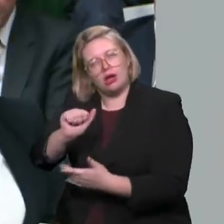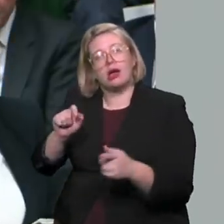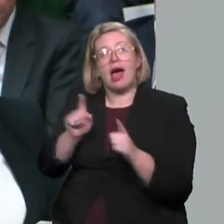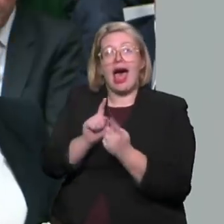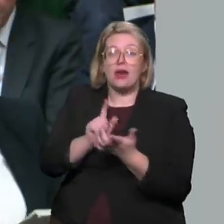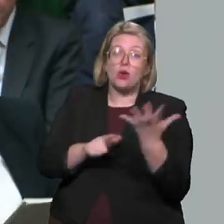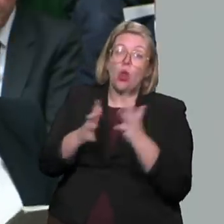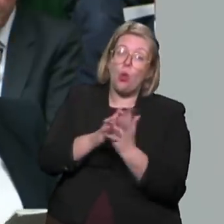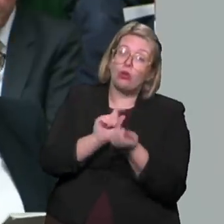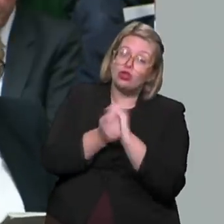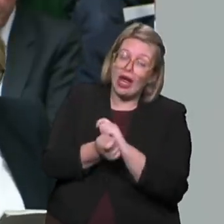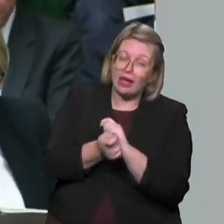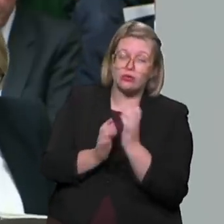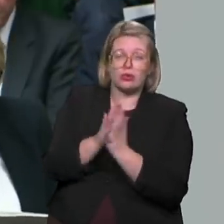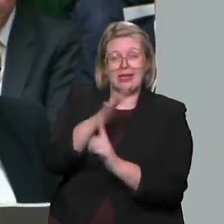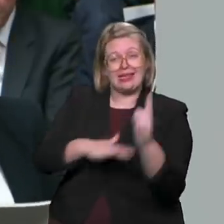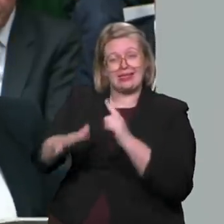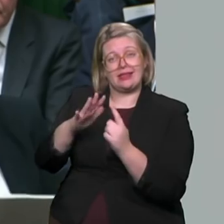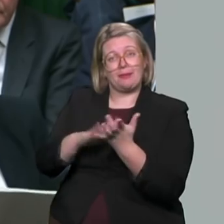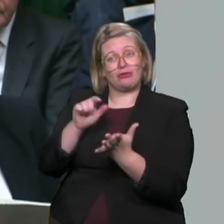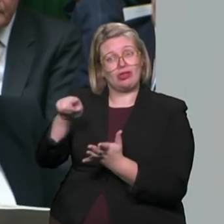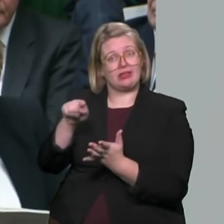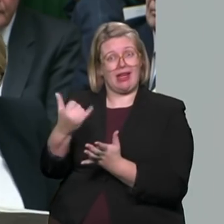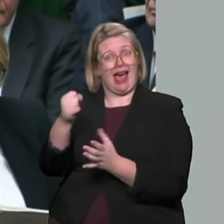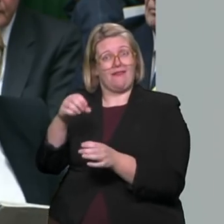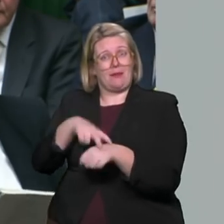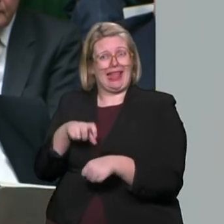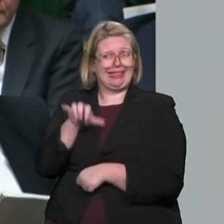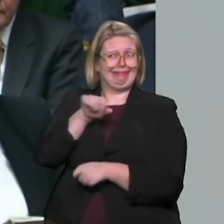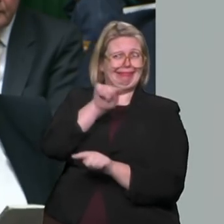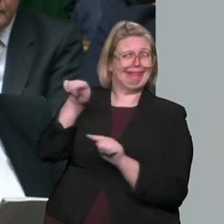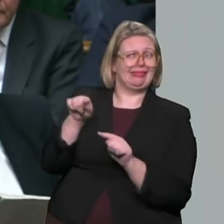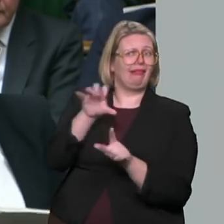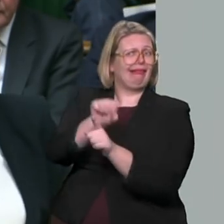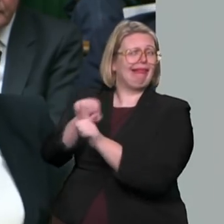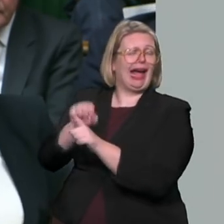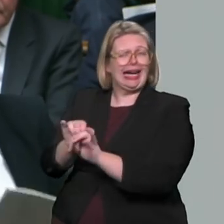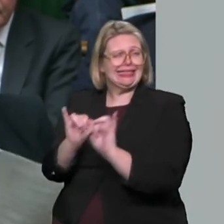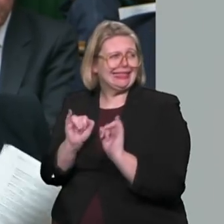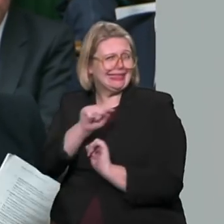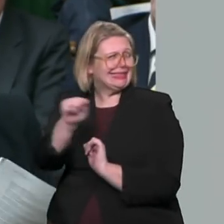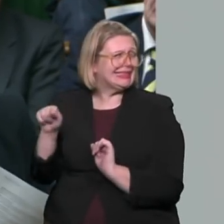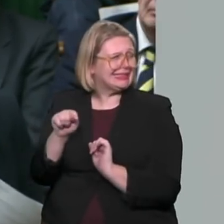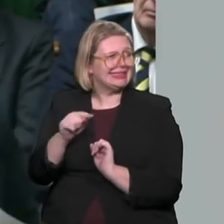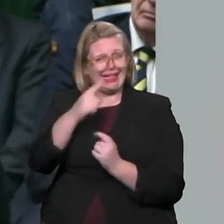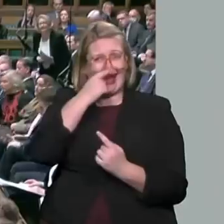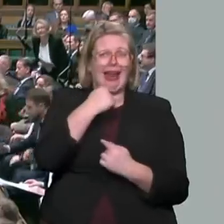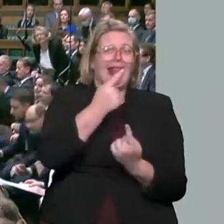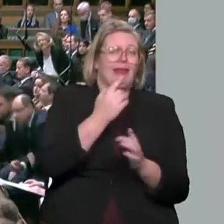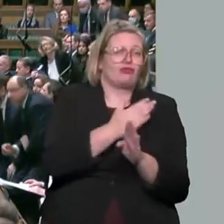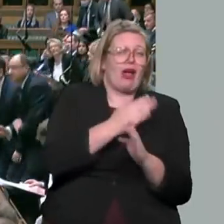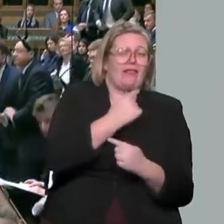whistleblowing so that people in Greater Manchester Police and other organisations can speak up against wrongdoing in confidence?